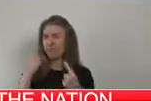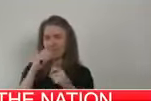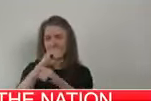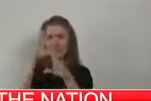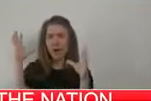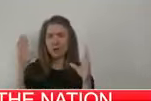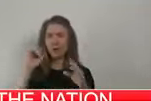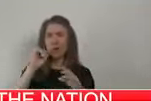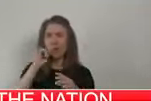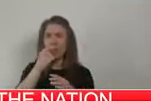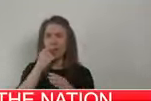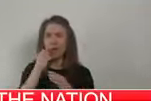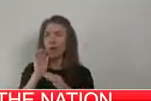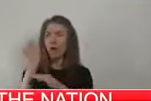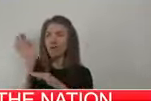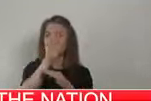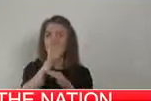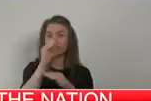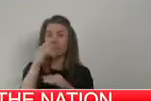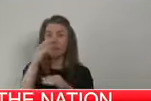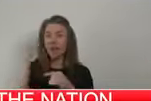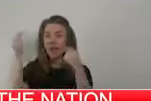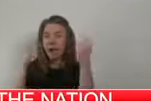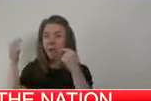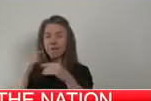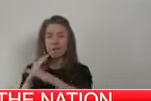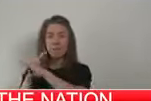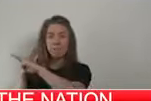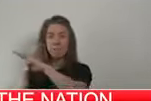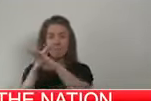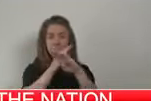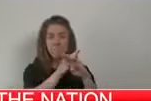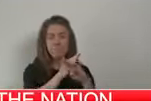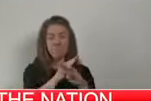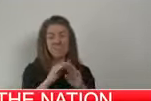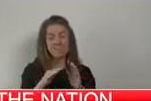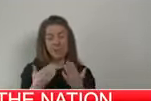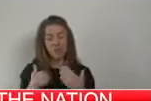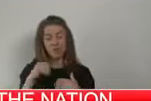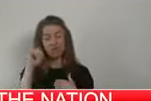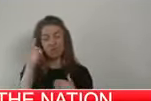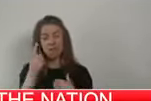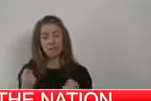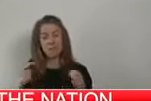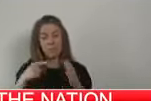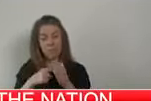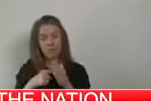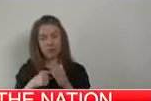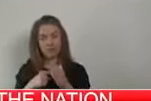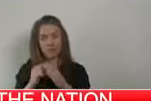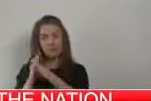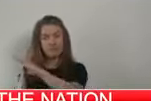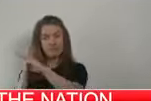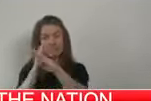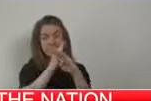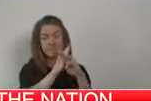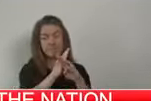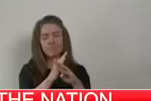New Zealand's borders to the world and now it has been an obvious step as we fight COVID-19.